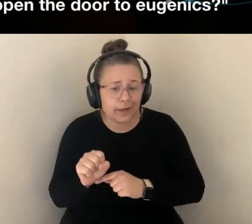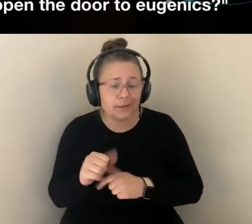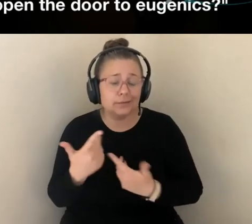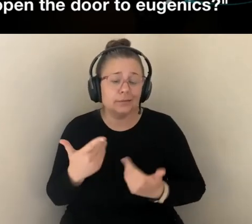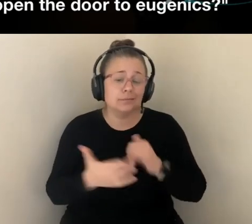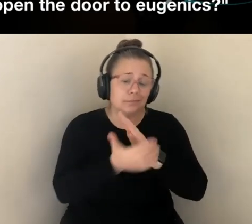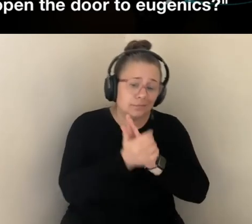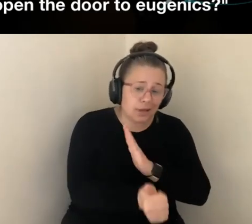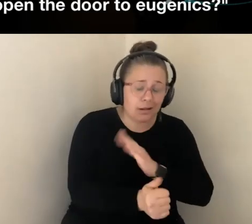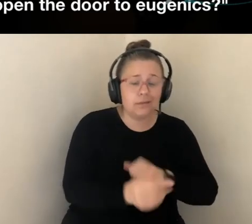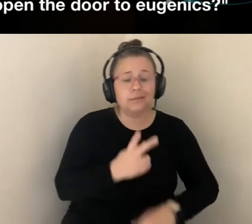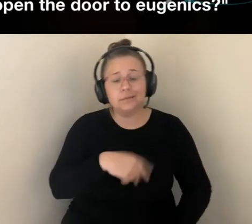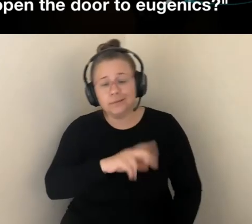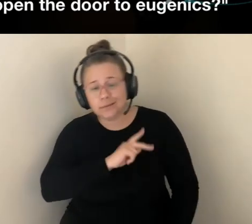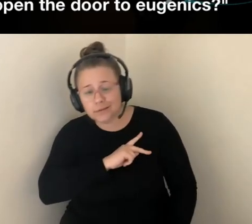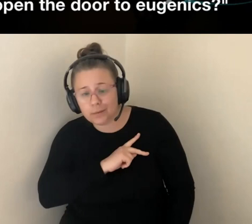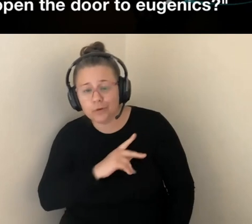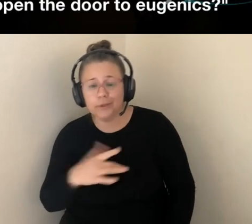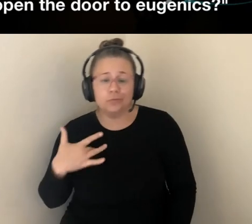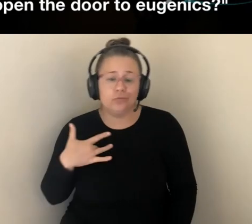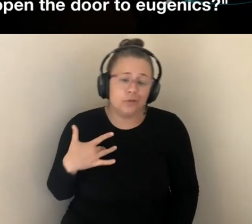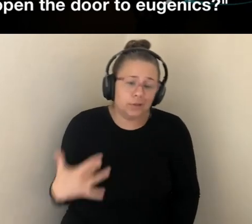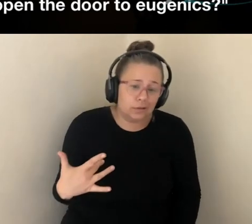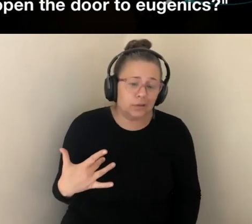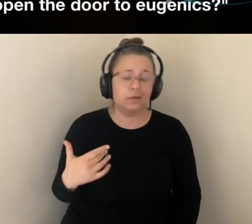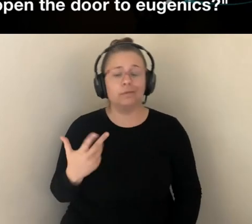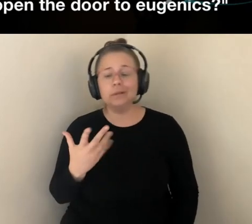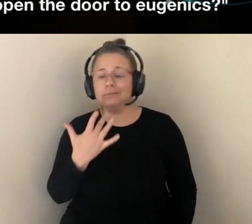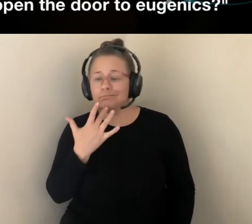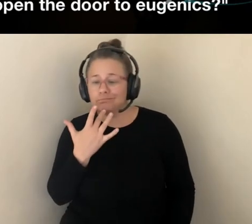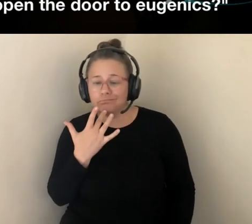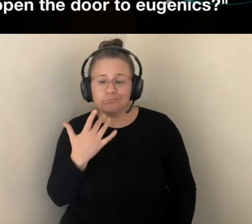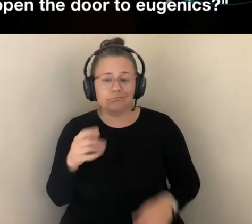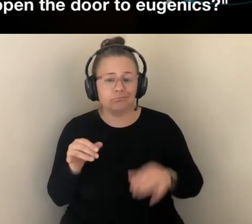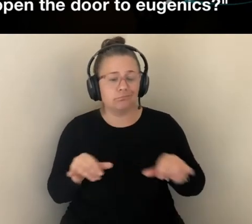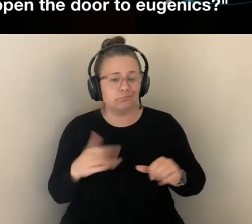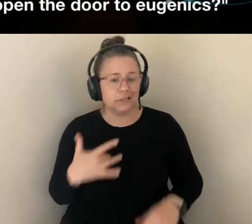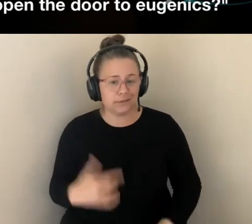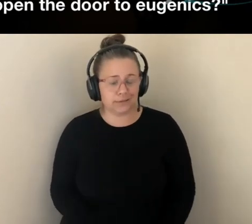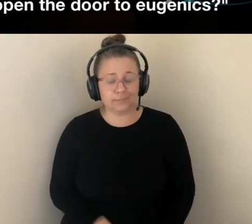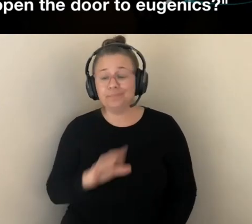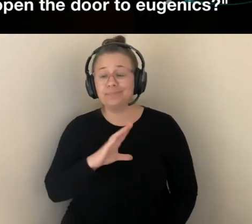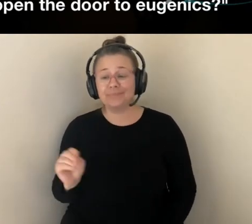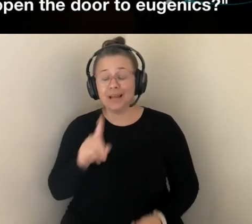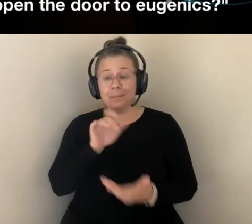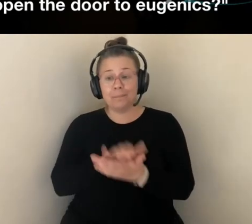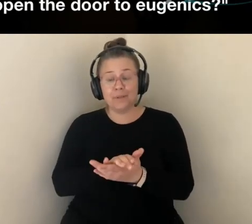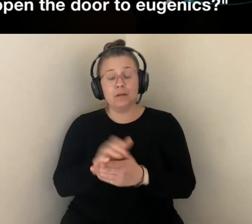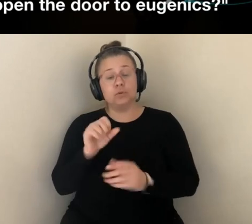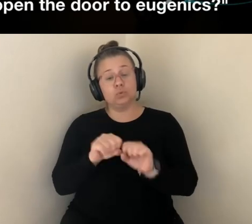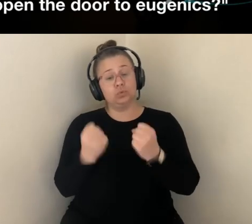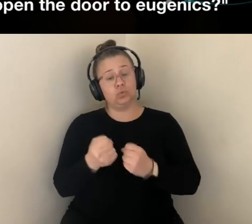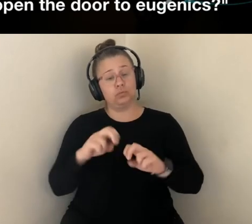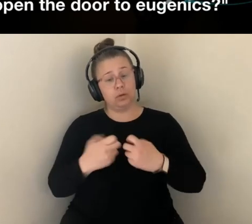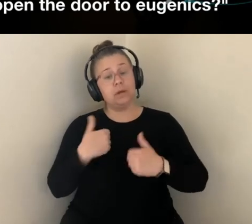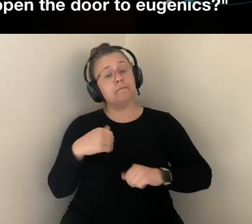DISPOSITIONS. AND THEN THE THIRD THING THEY IDENTIFY IS THE BELIEF THAT SOCIAL PROBLEMS HAD BOTH A BIOLOGICAL BASIS AND TO SOME